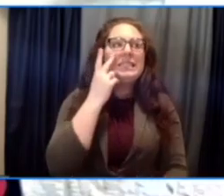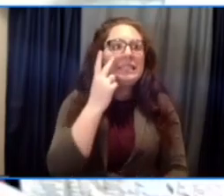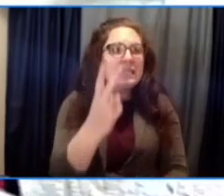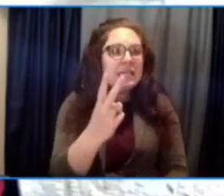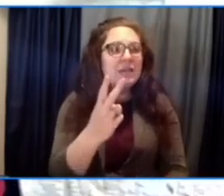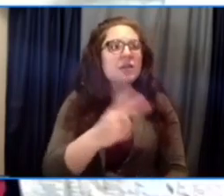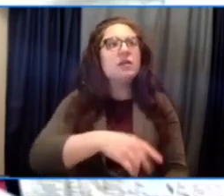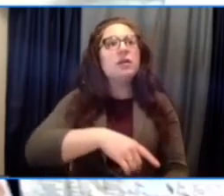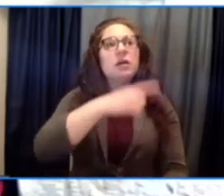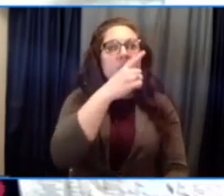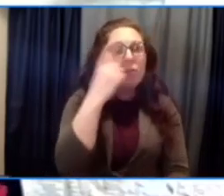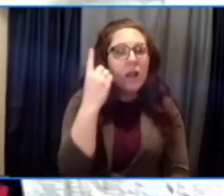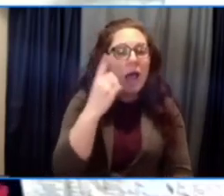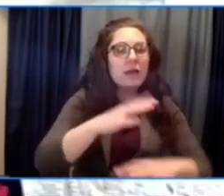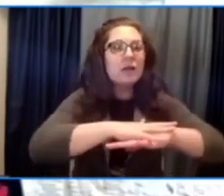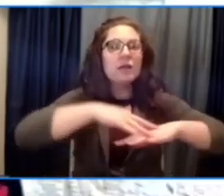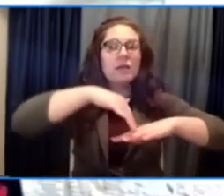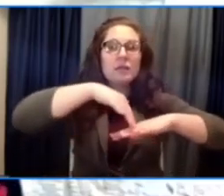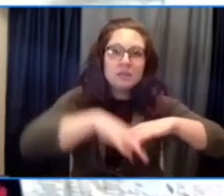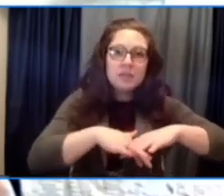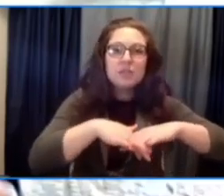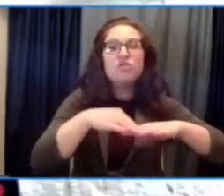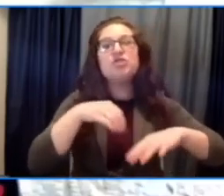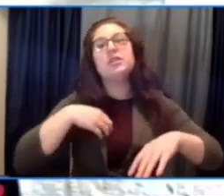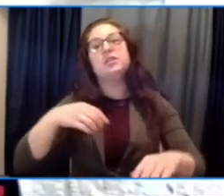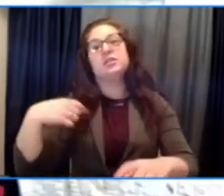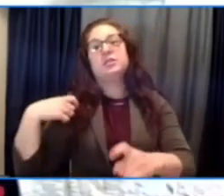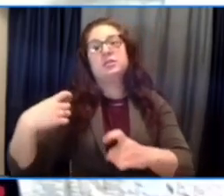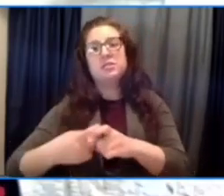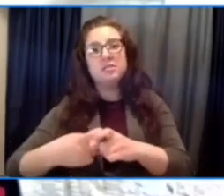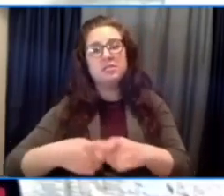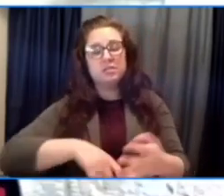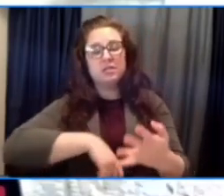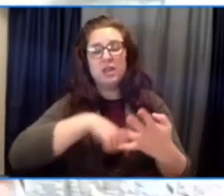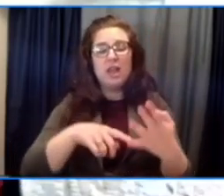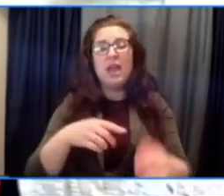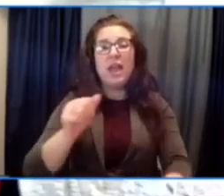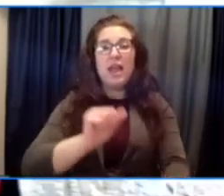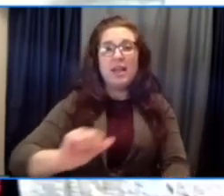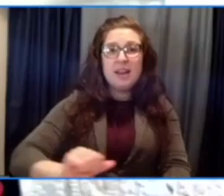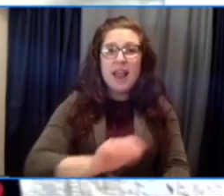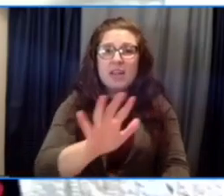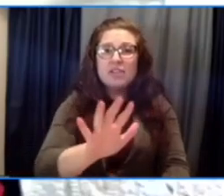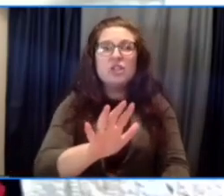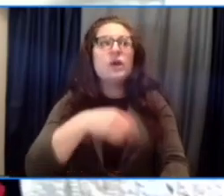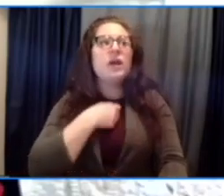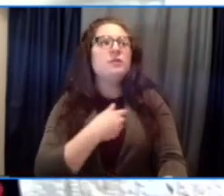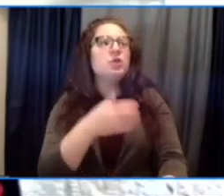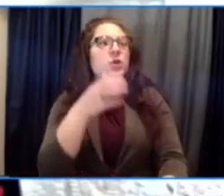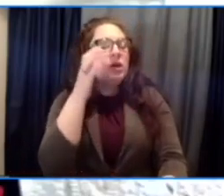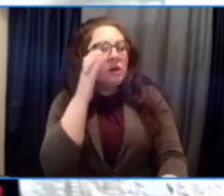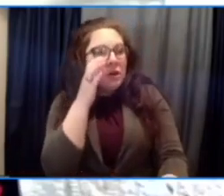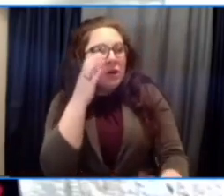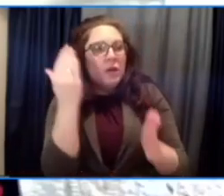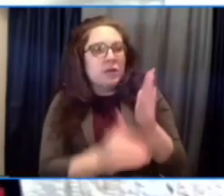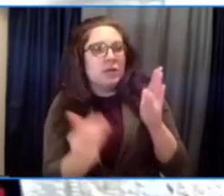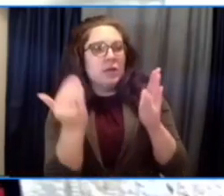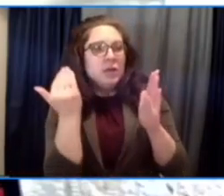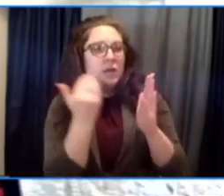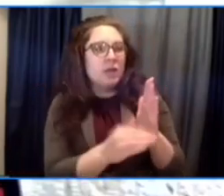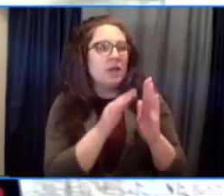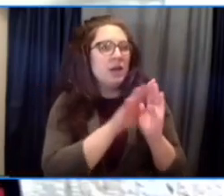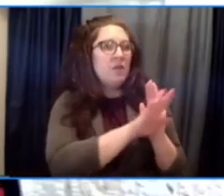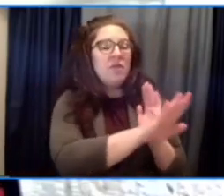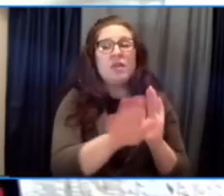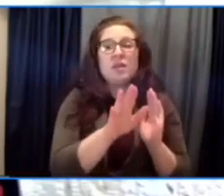Latinx, AAPI, and other people of color and murders. And these groups have been shouting it for years, alongside